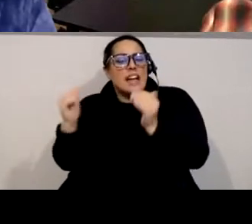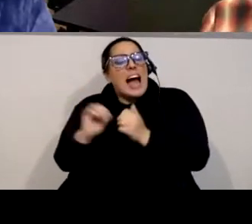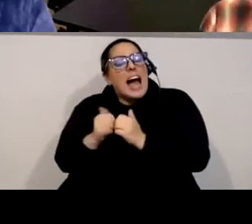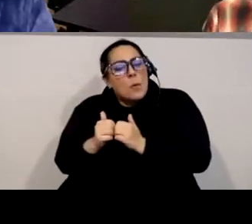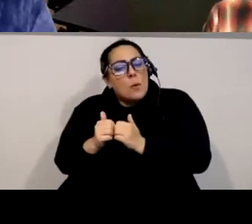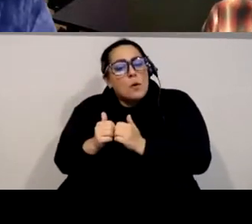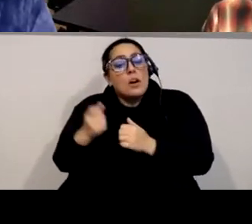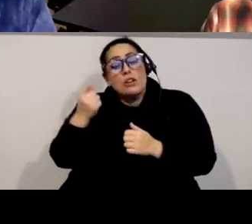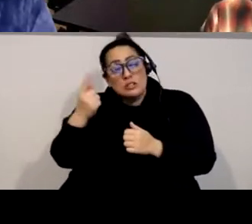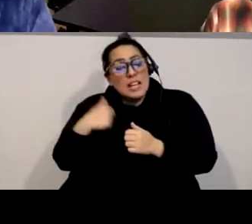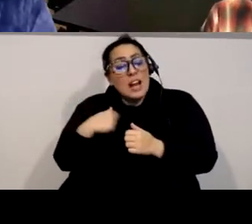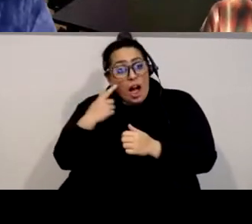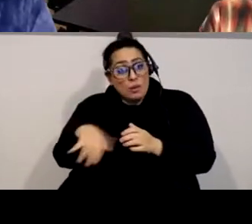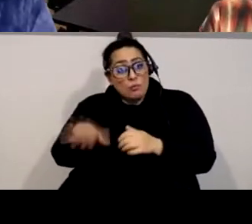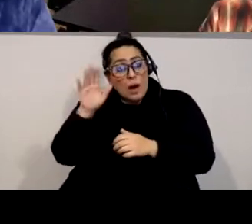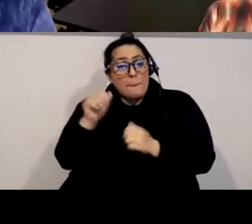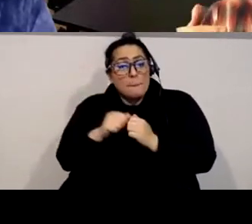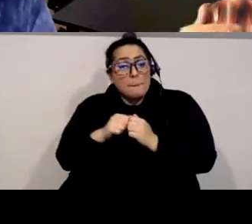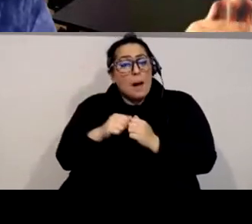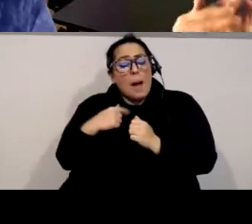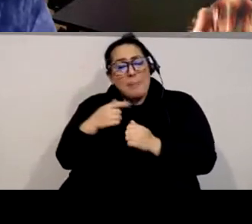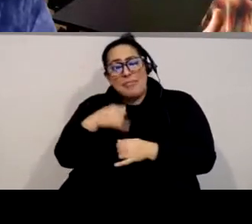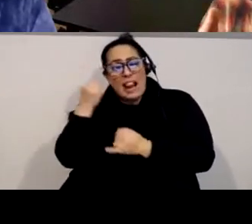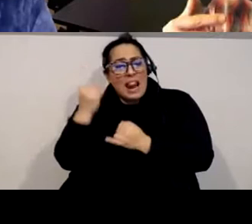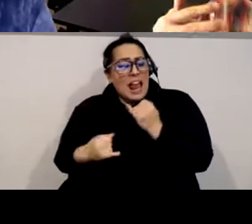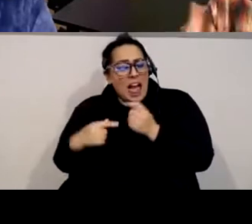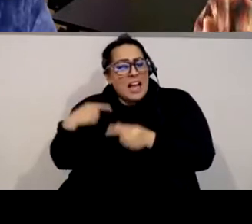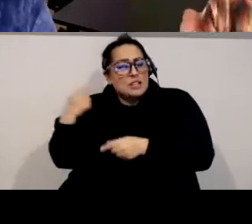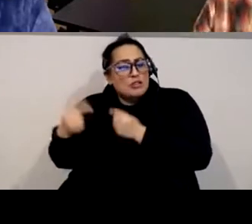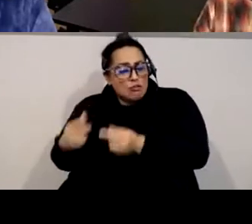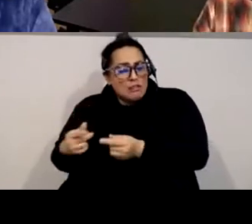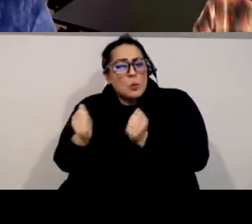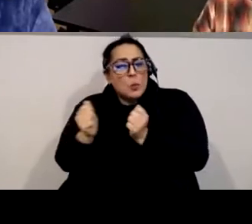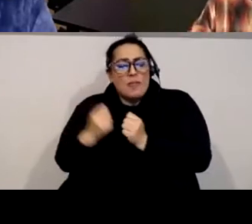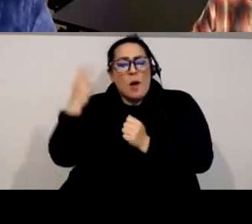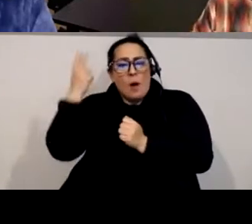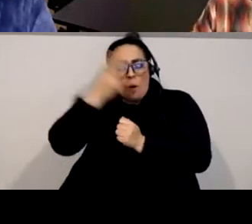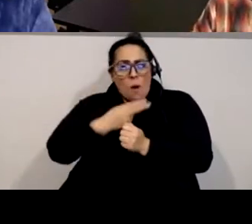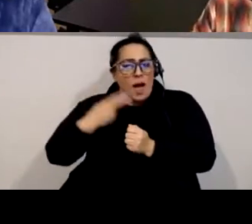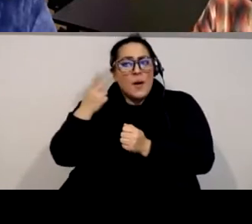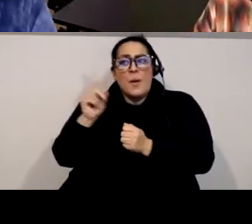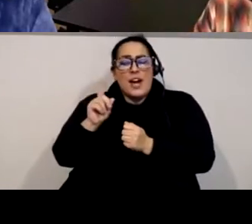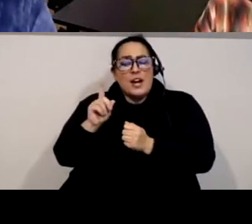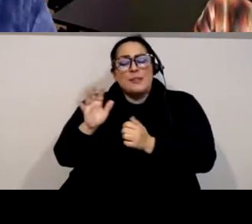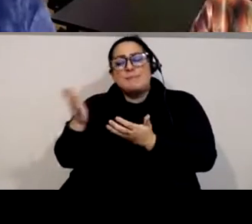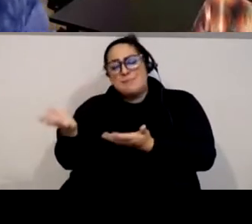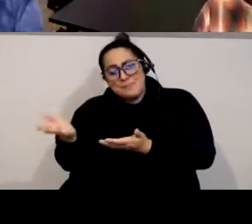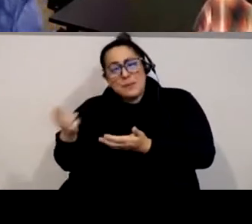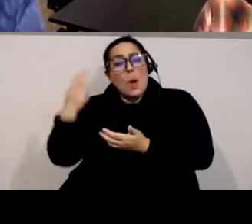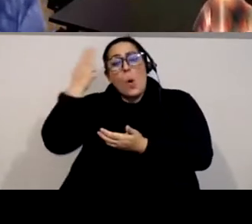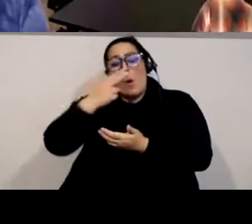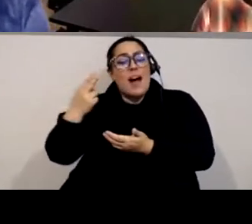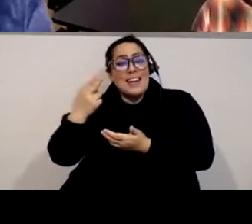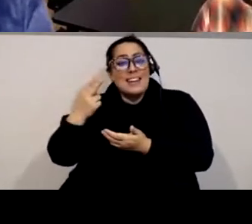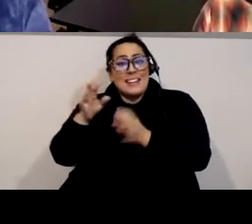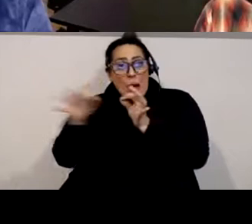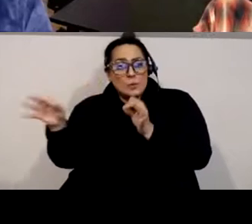that um did under which hawaiian was not um uh an approved language